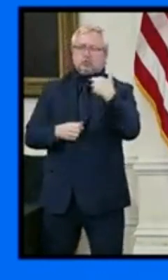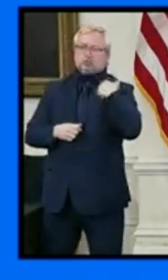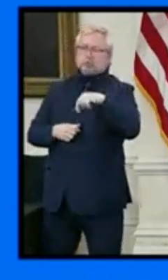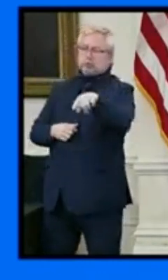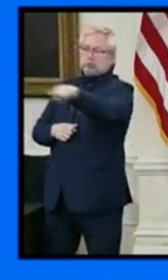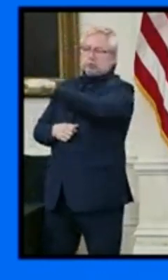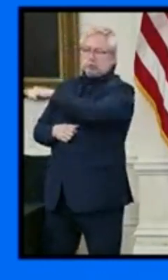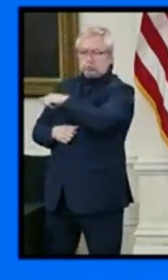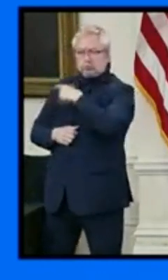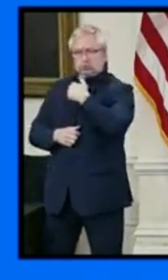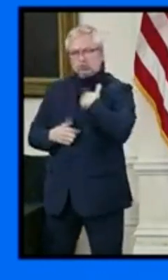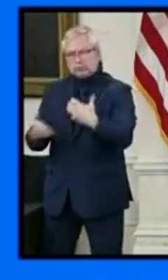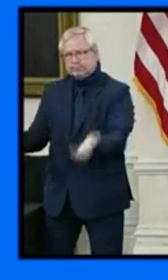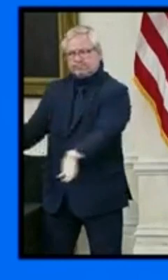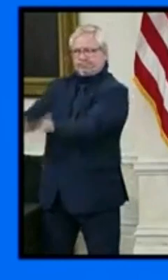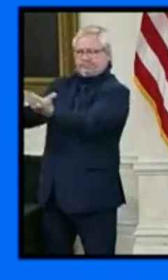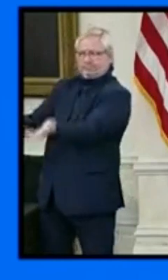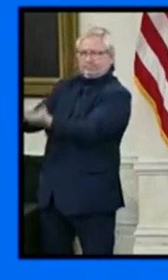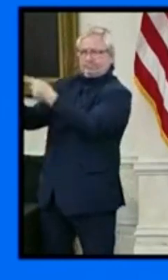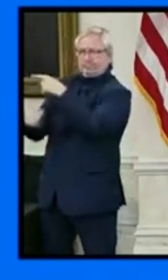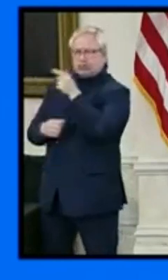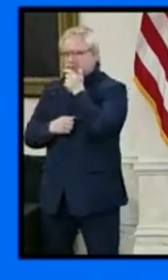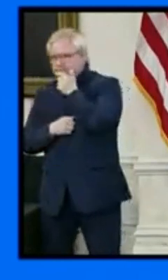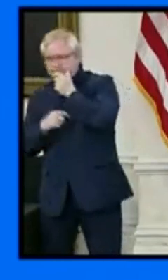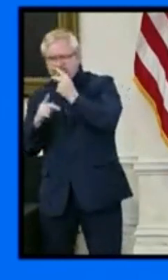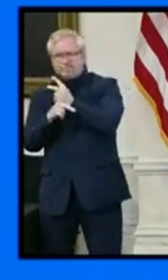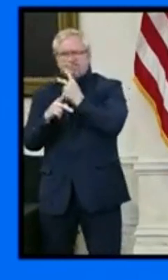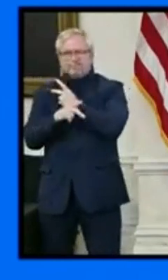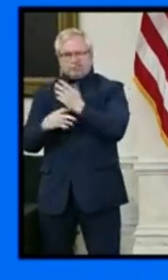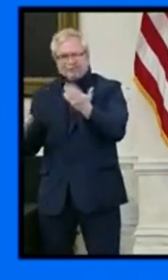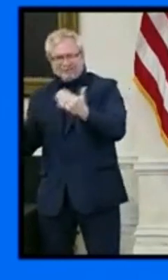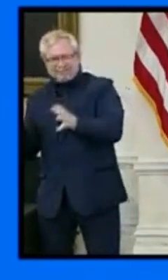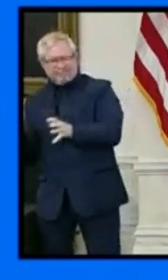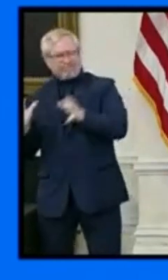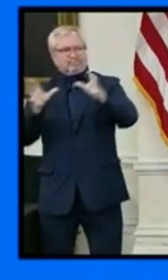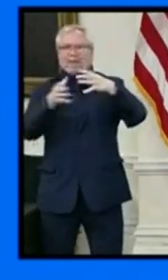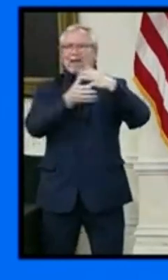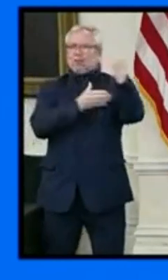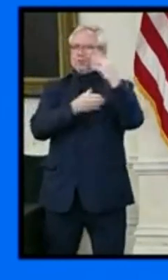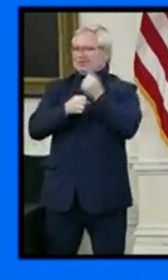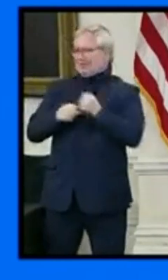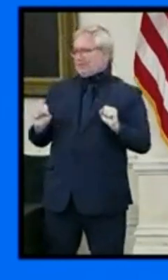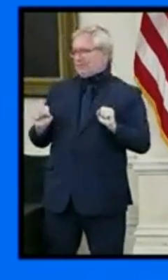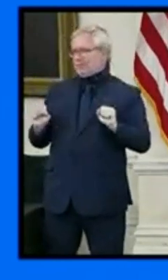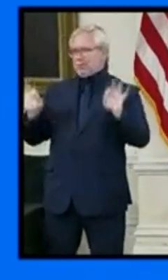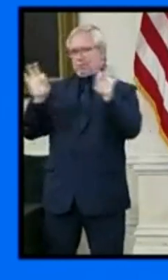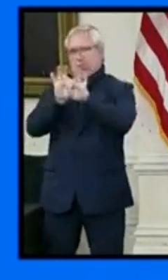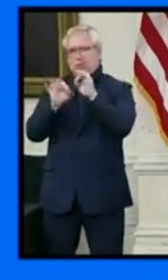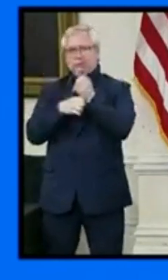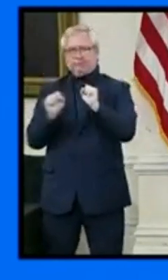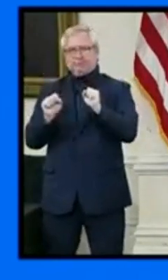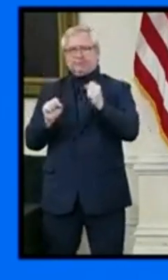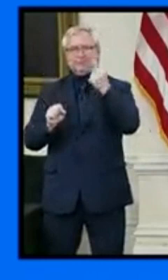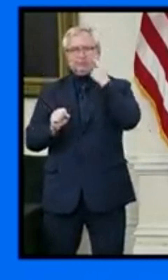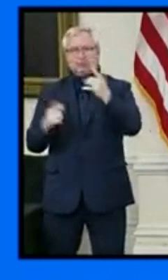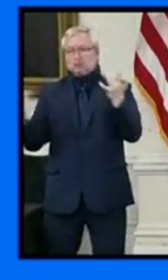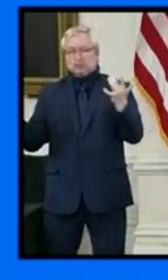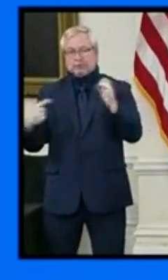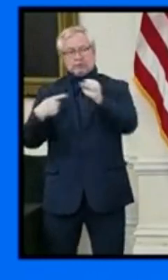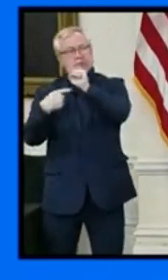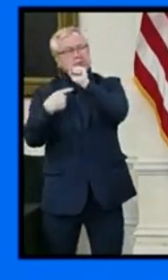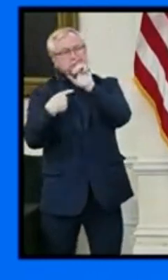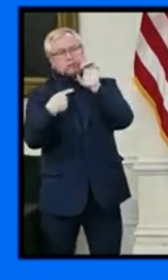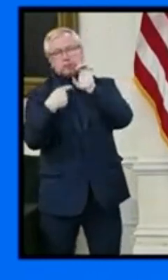to keep their congregants safe, and particularly to protect the elderly and vulnerable within their